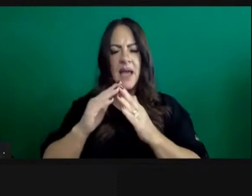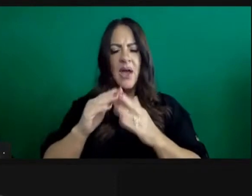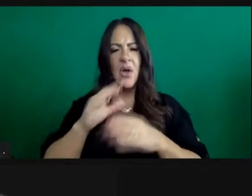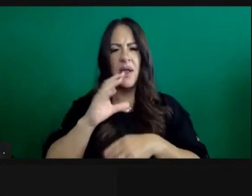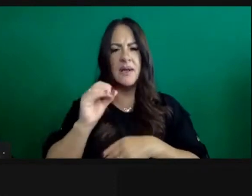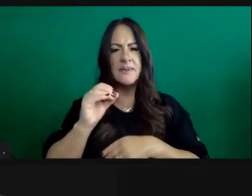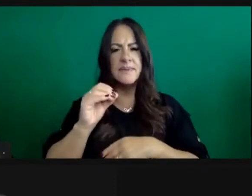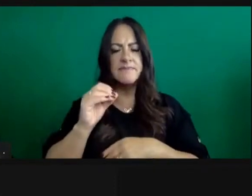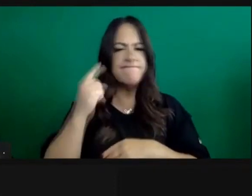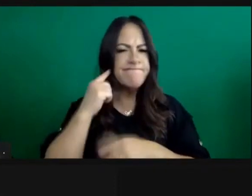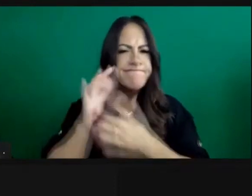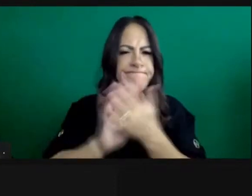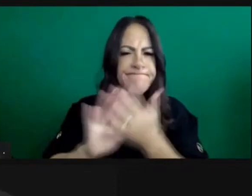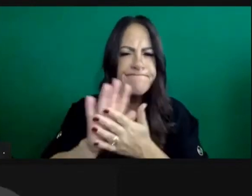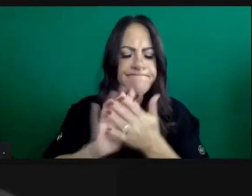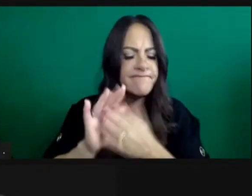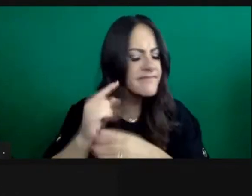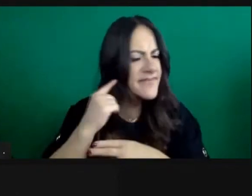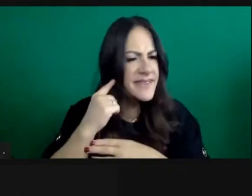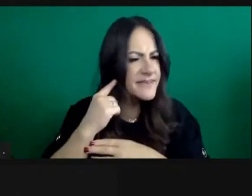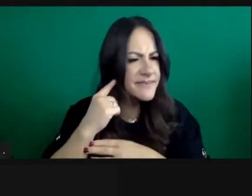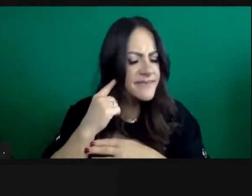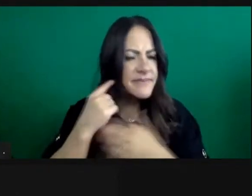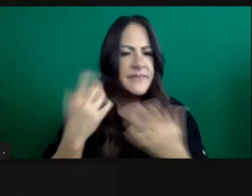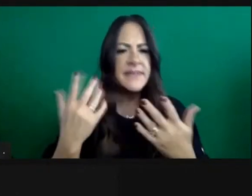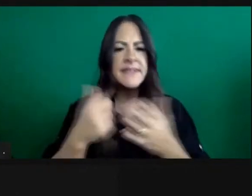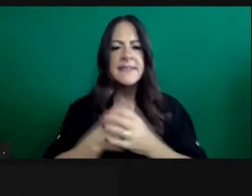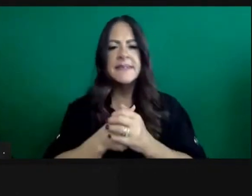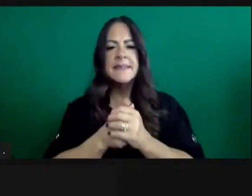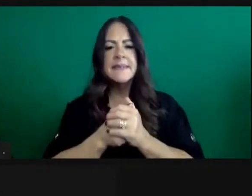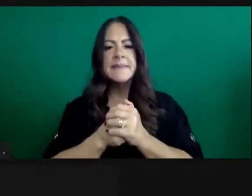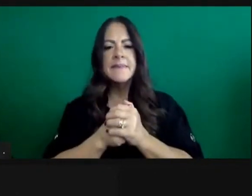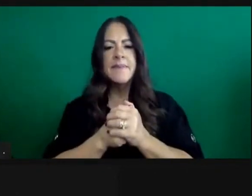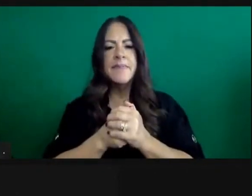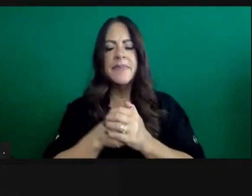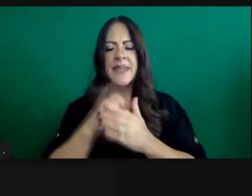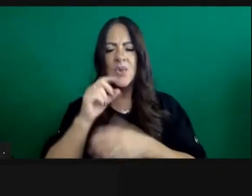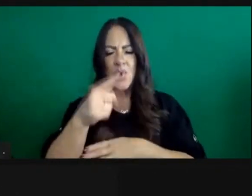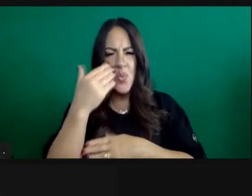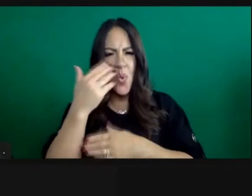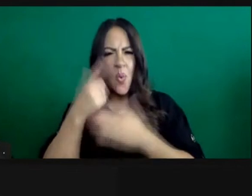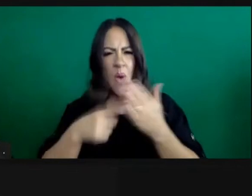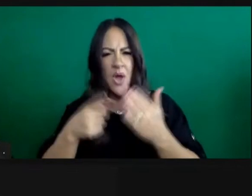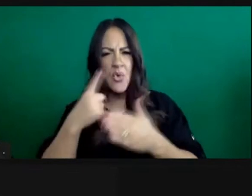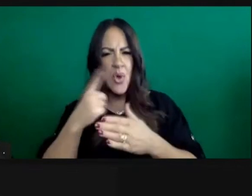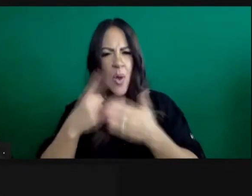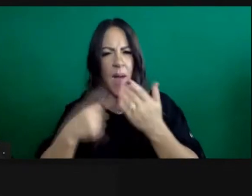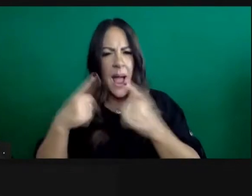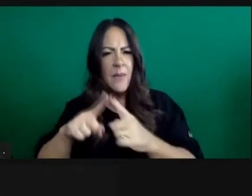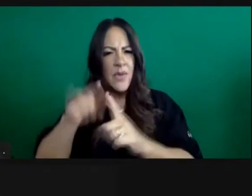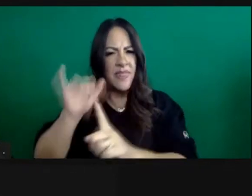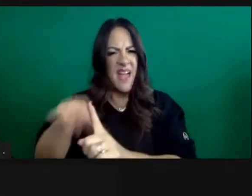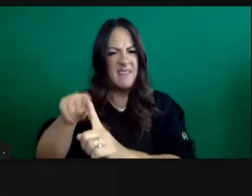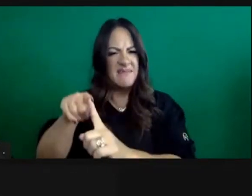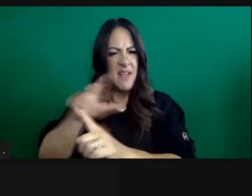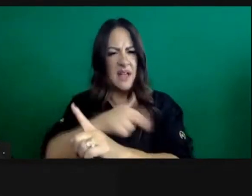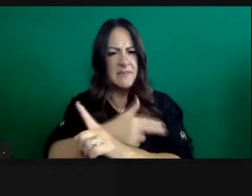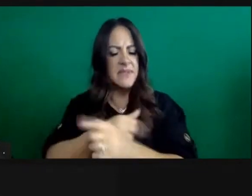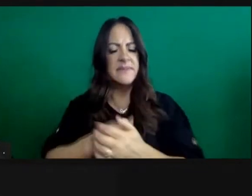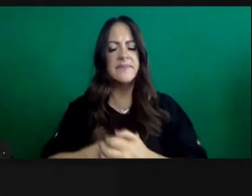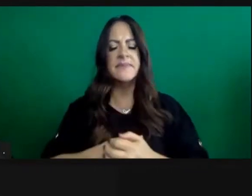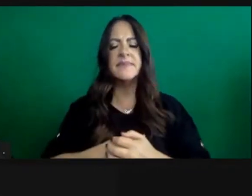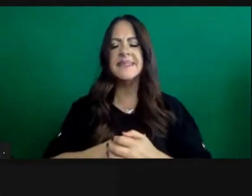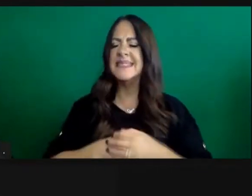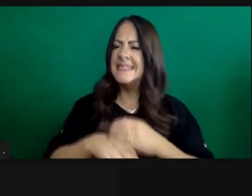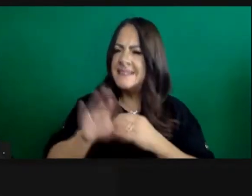can anything be done about this? Thanks so much. Yeah, so I heard a few, I heard most of